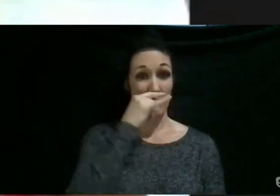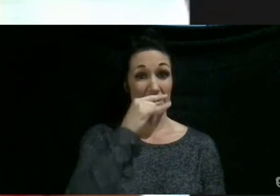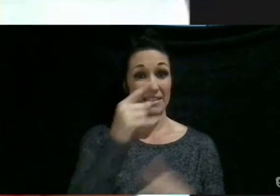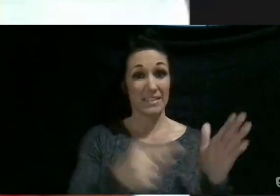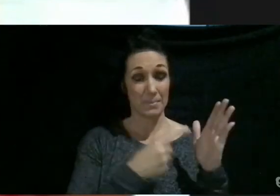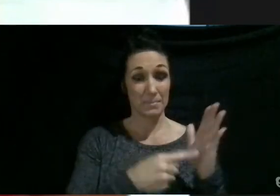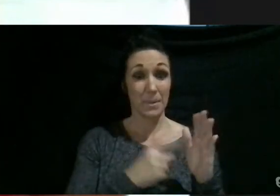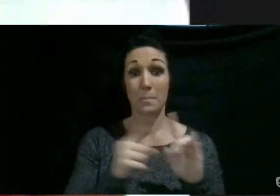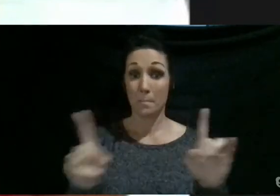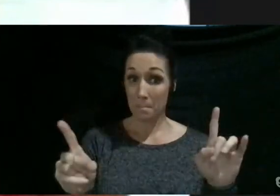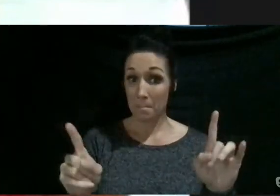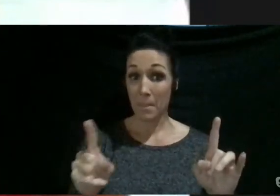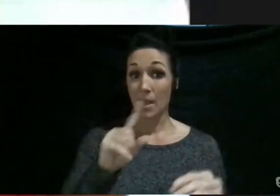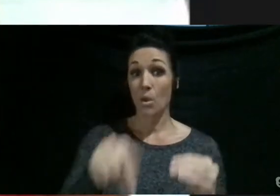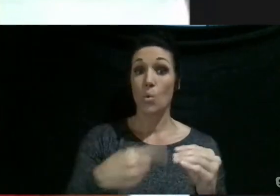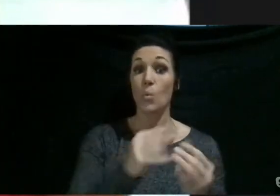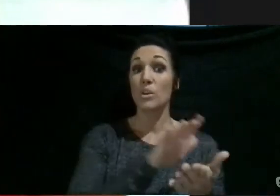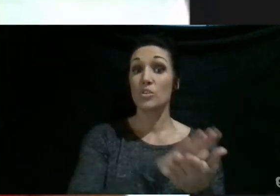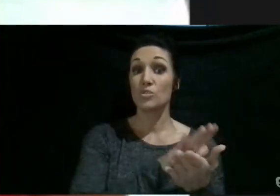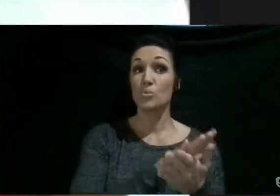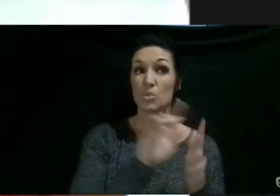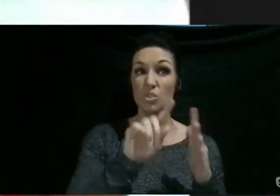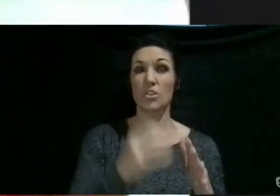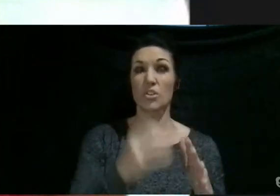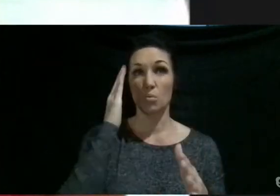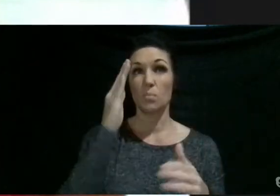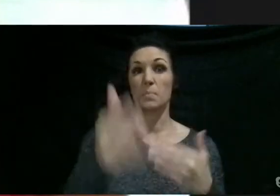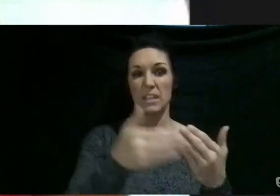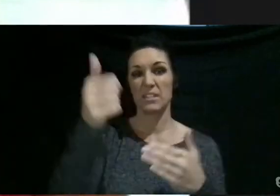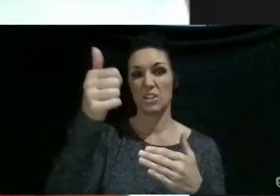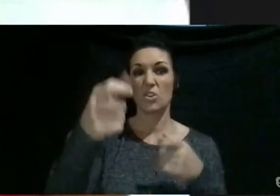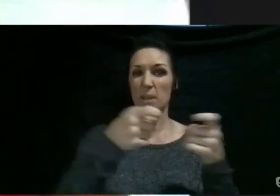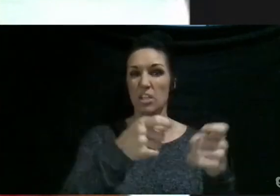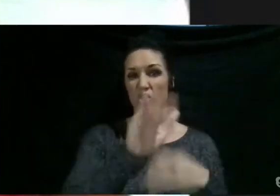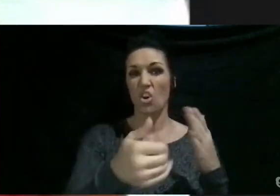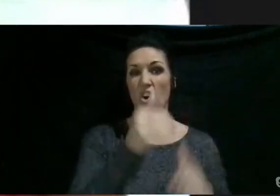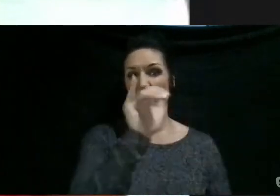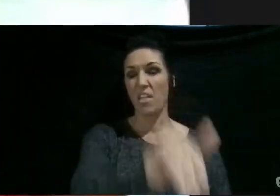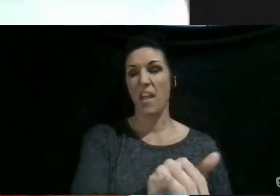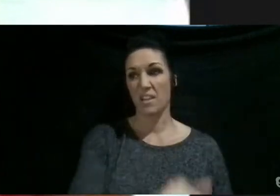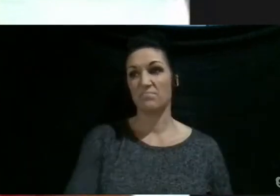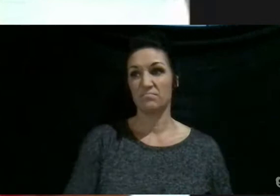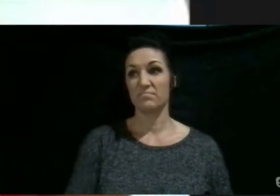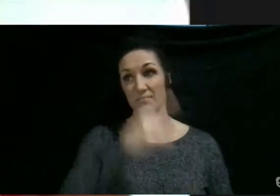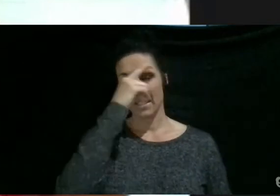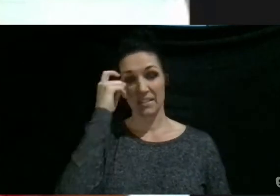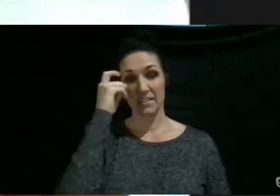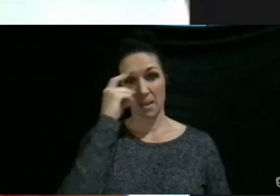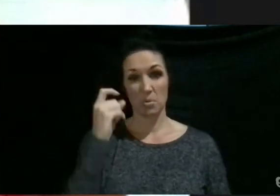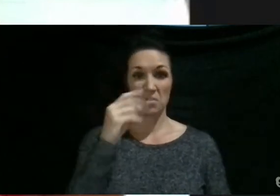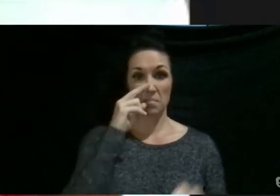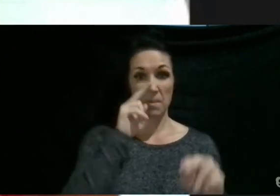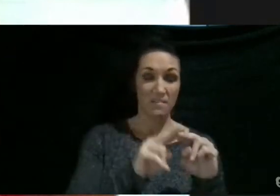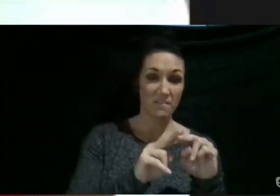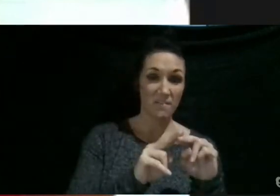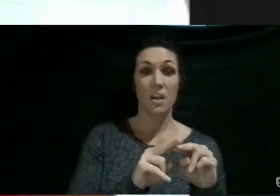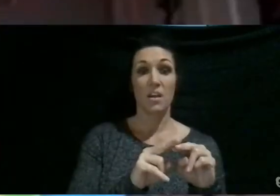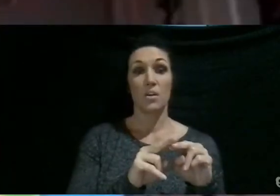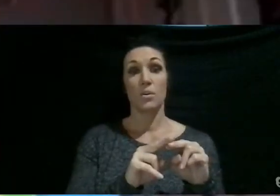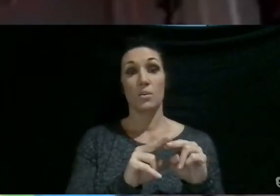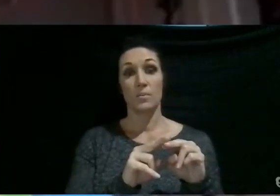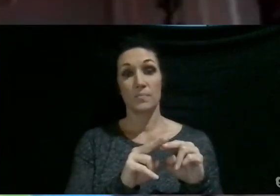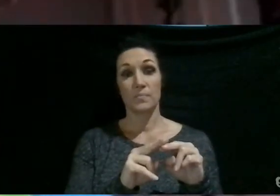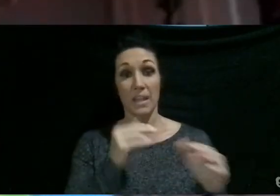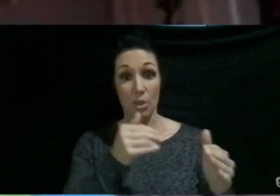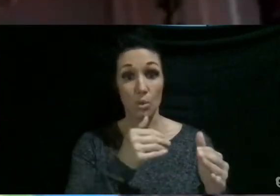but once school starts, I think it'll be easier to, like, manage all of that, but definitely this summer has been, like, fun. I got to, like, get closer with all my co-workers.